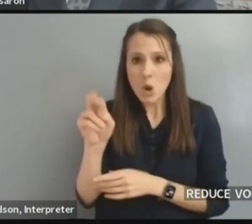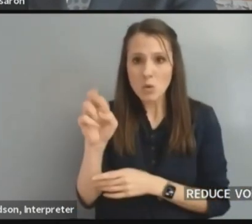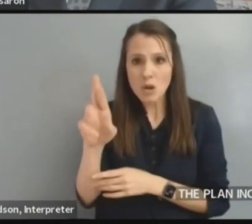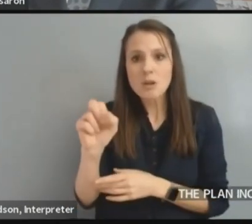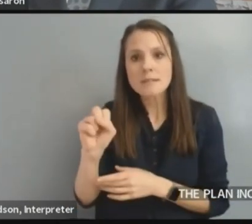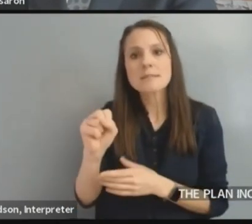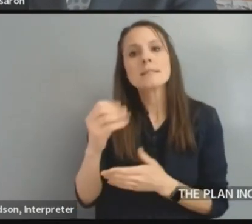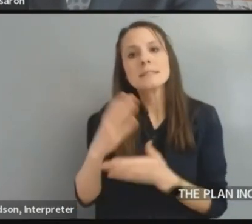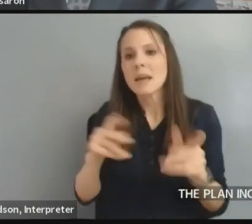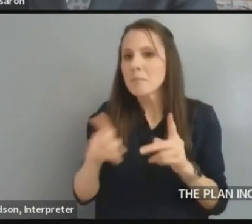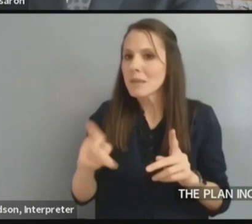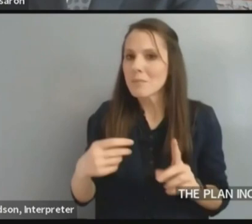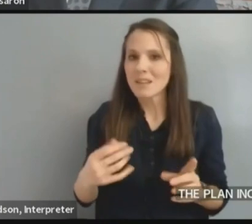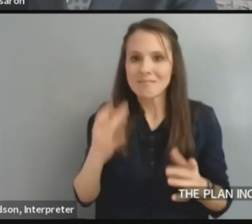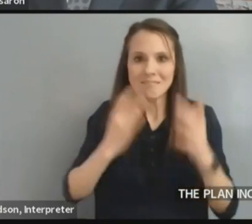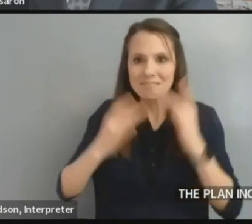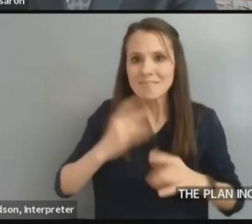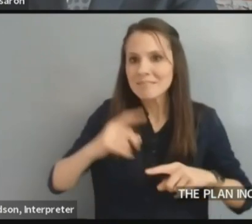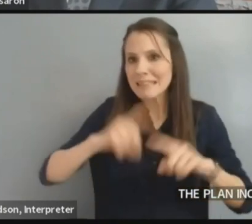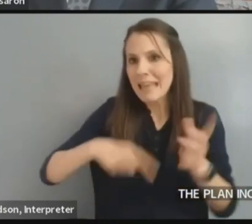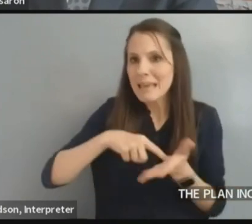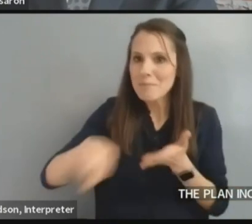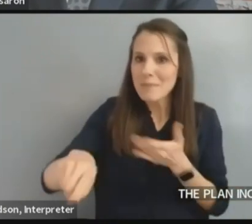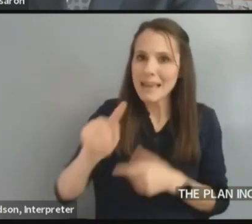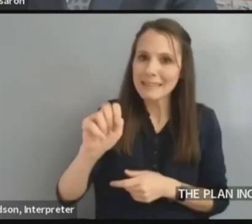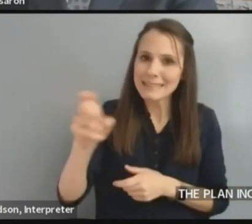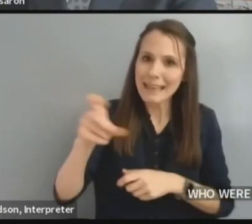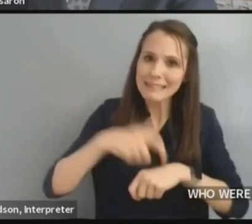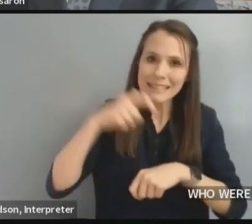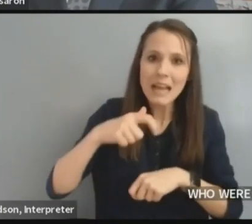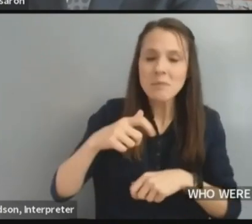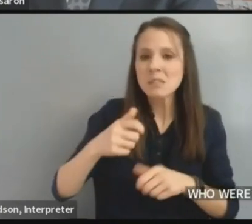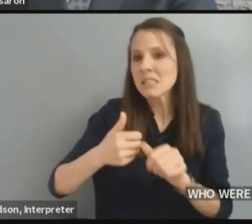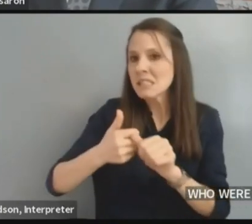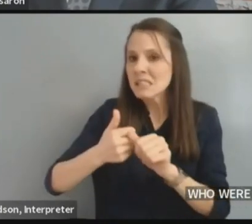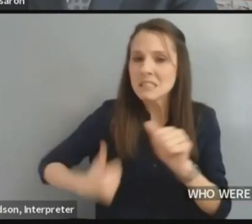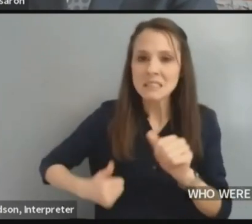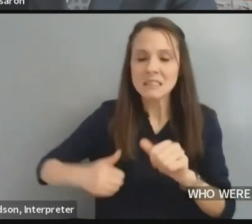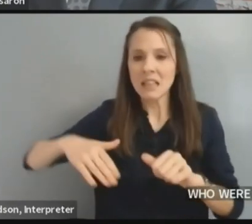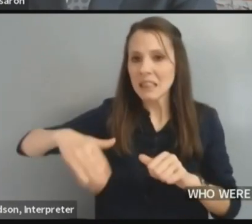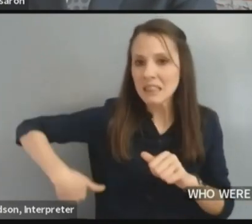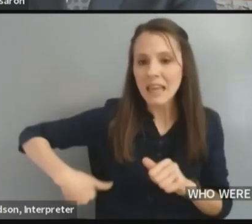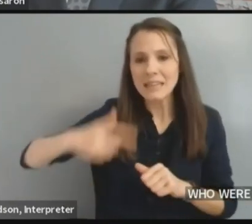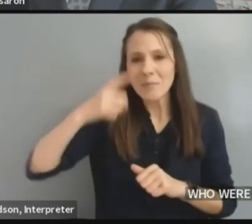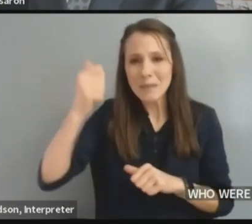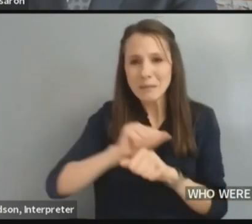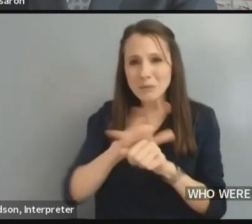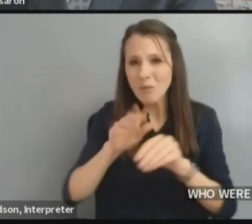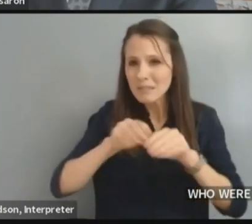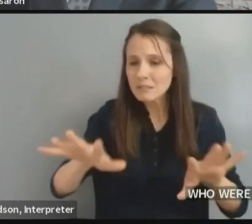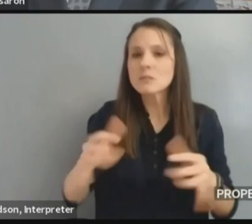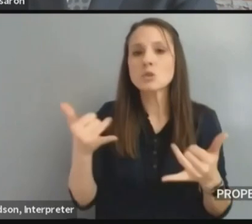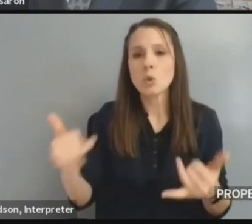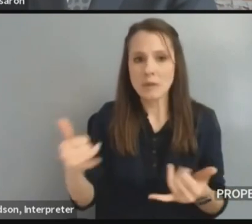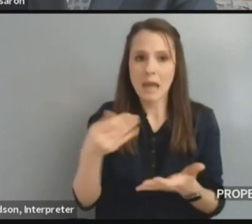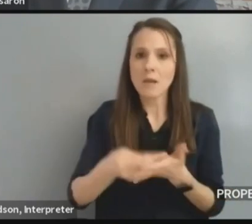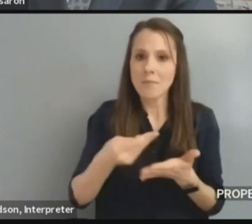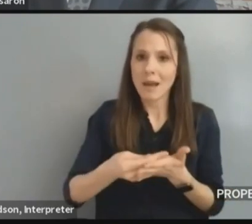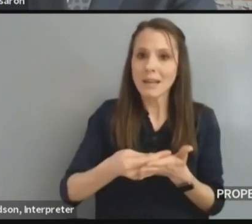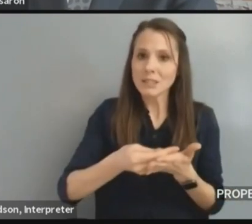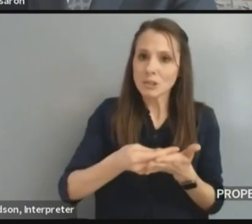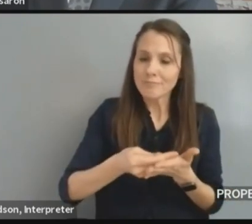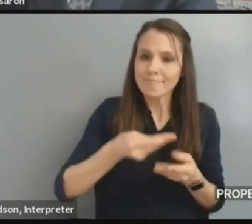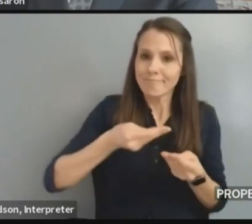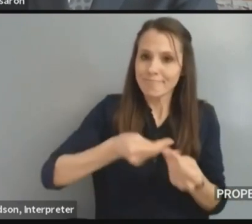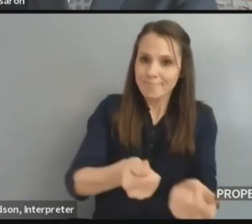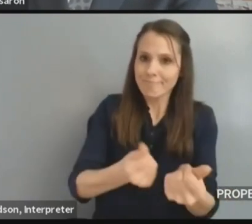taxes on time as a result of the economic hardship created by the COVID-19 pandemic. The plan not only helps